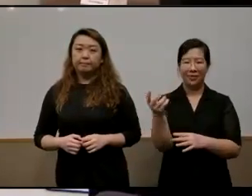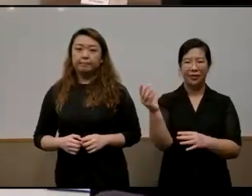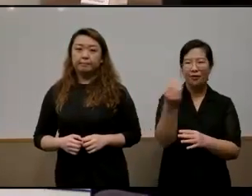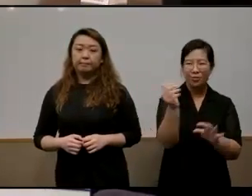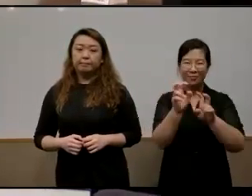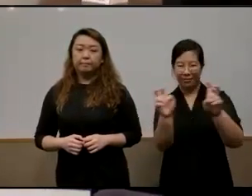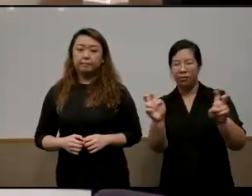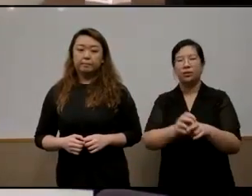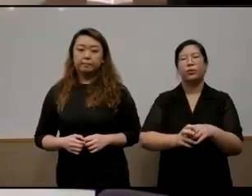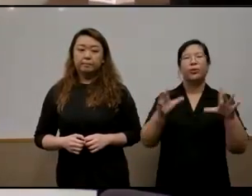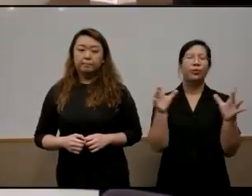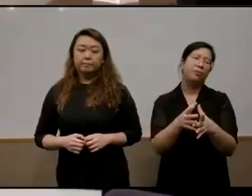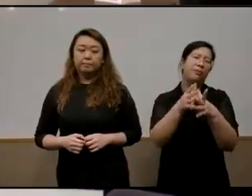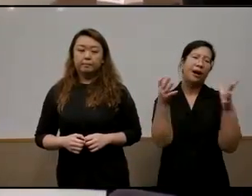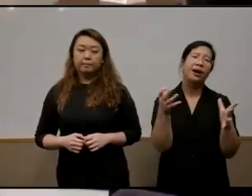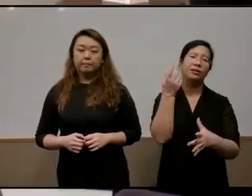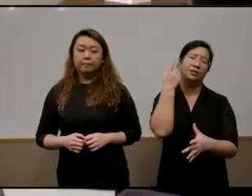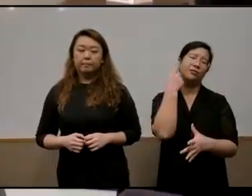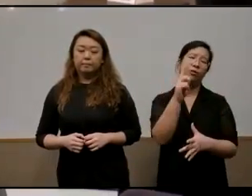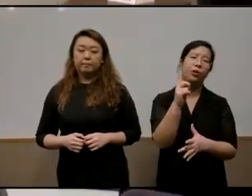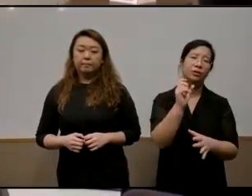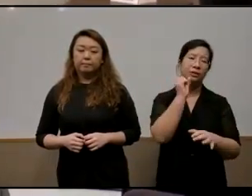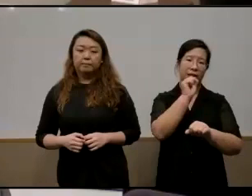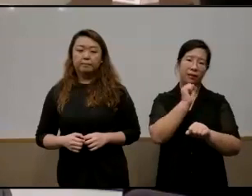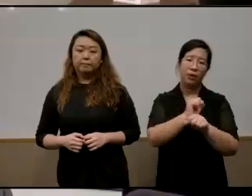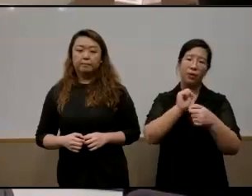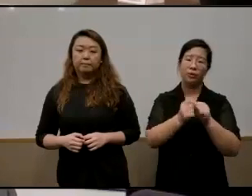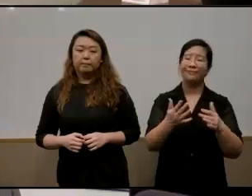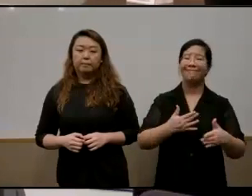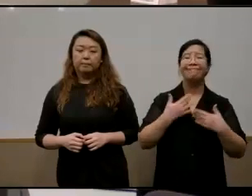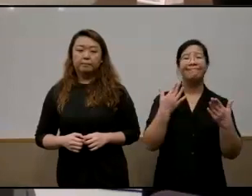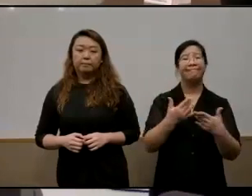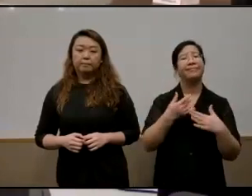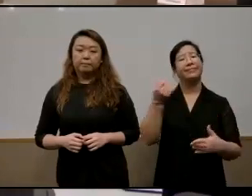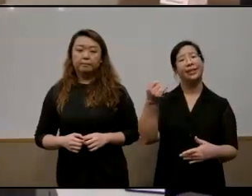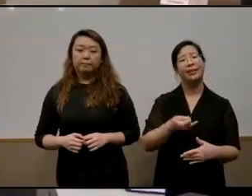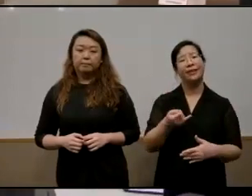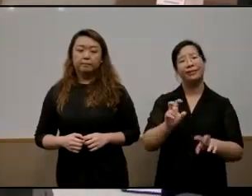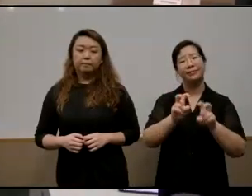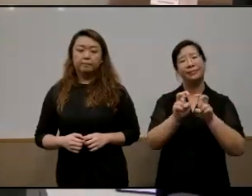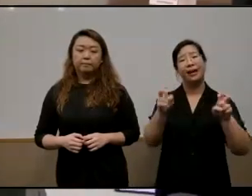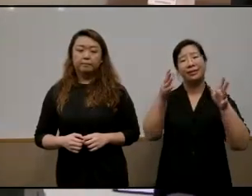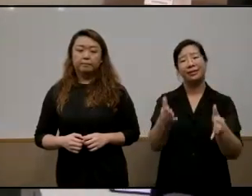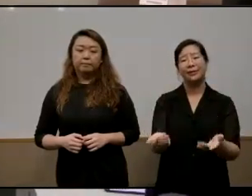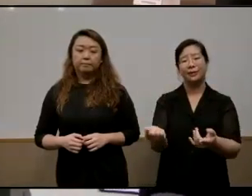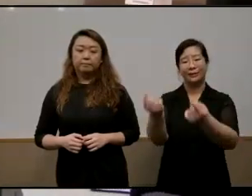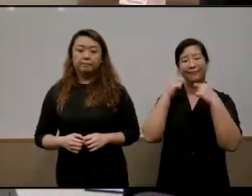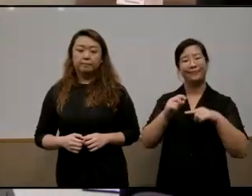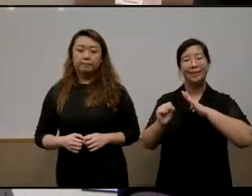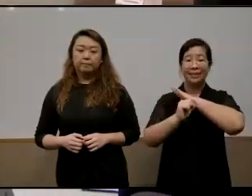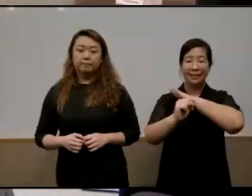but they have lived and experienced and seen so much too so it's a real pleasure and honor to invite our panelists to join me on stage